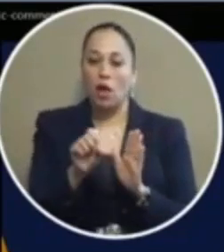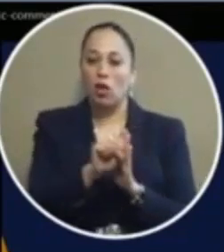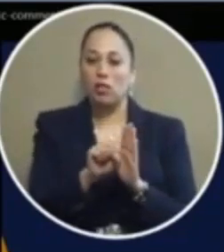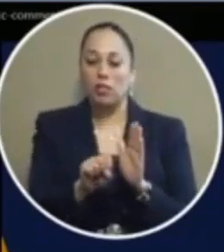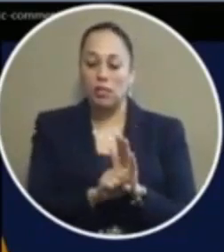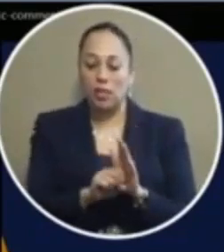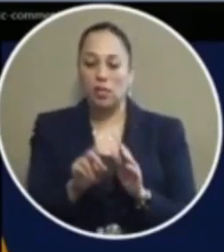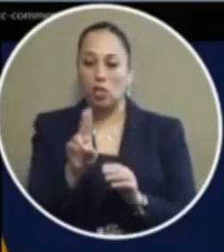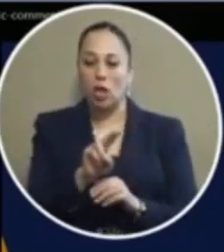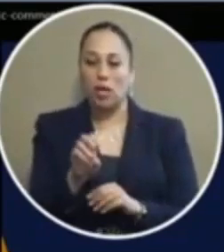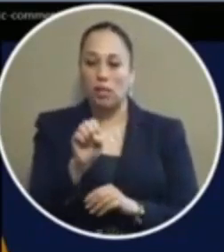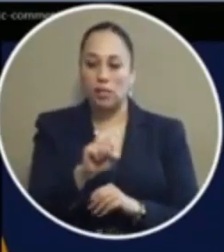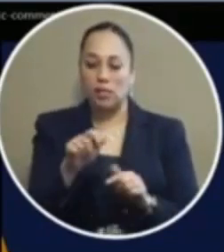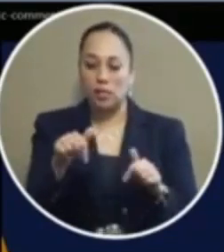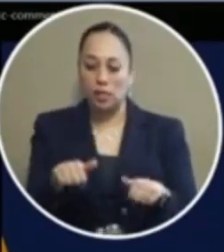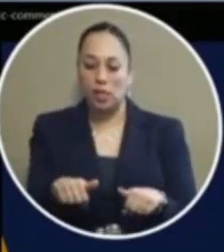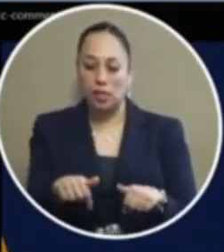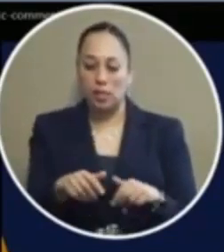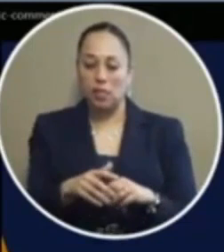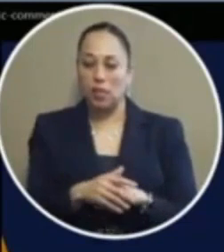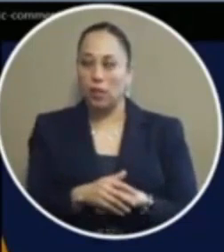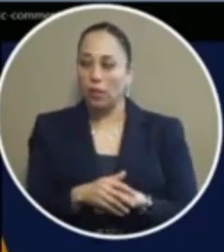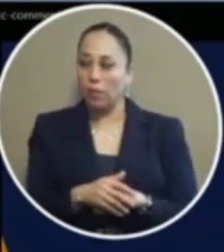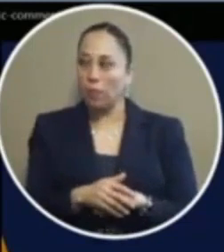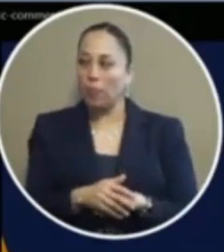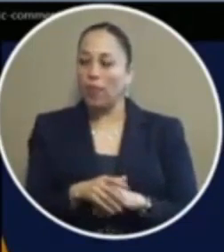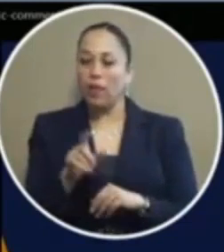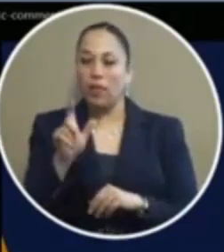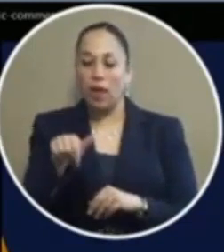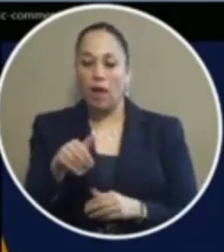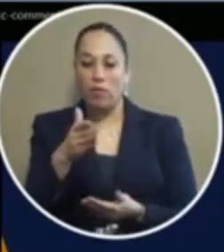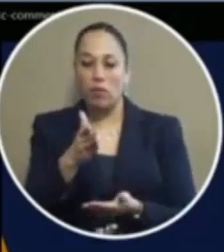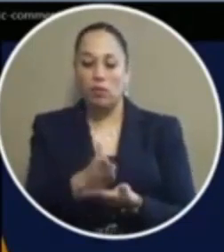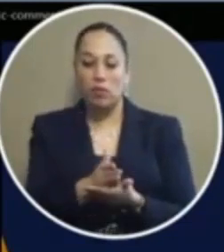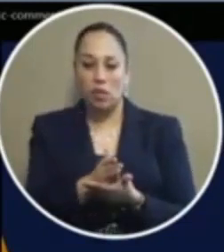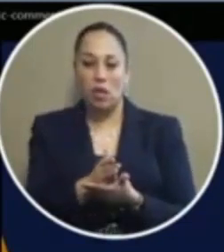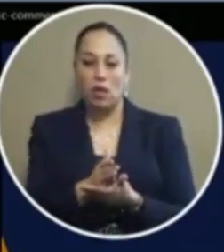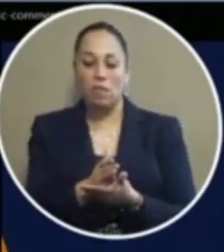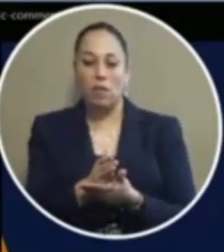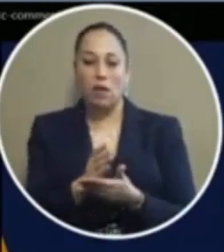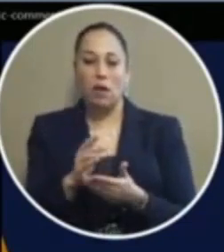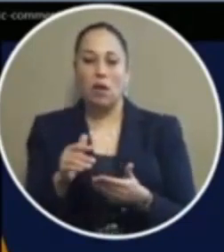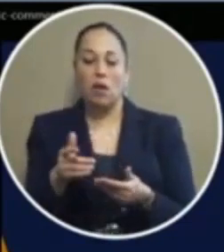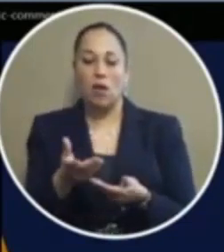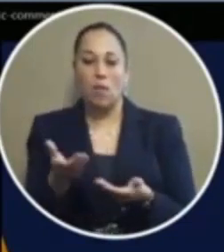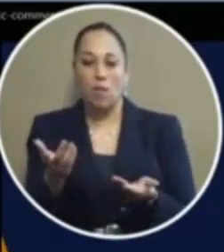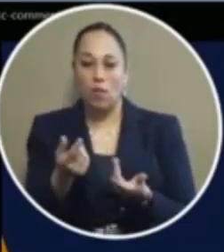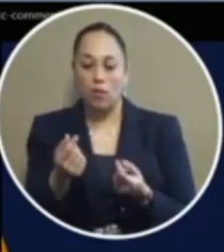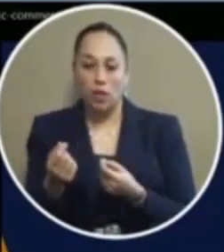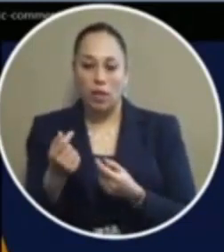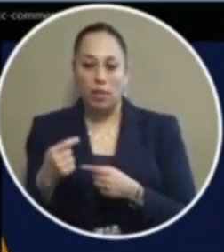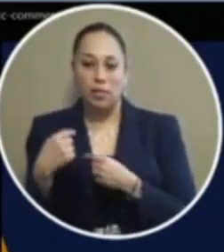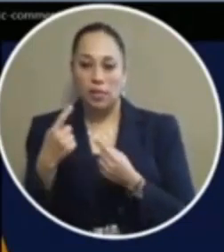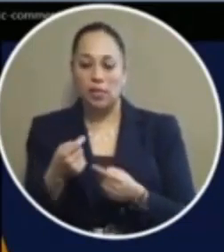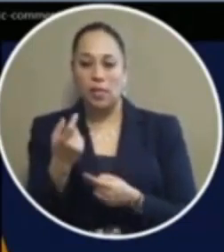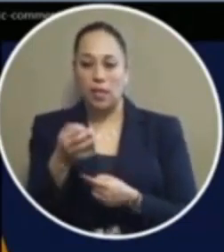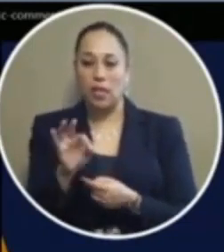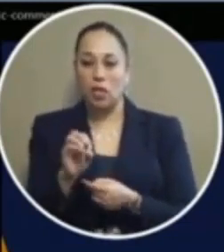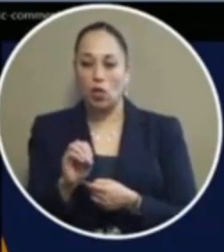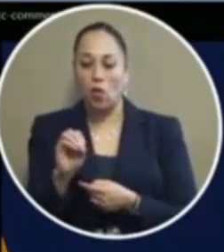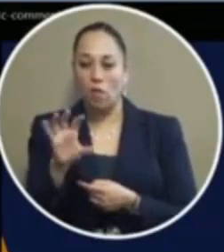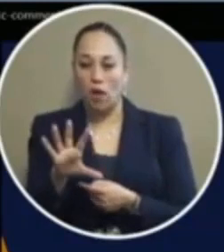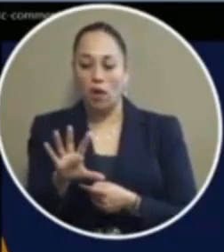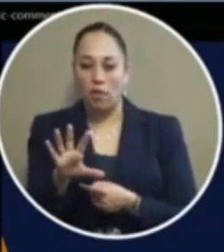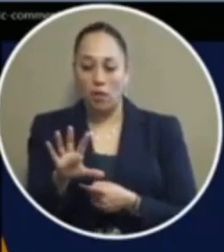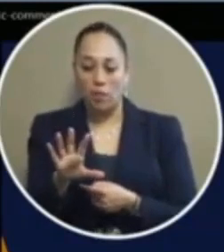united states of america and that is a fact you haven't stopped it in over 115 years since 1905 and that